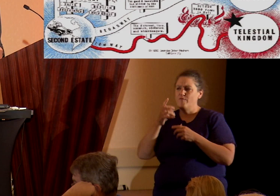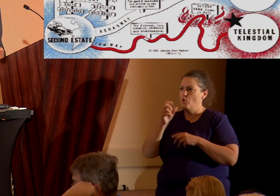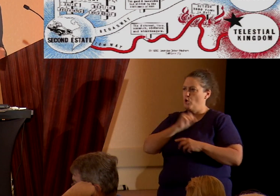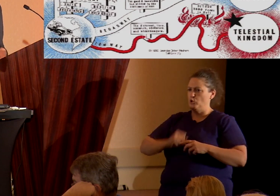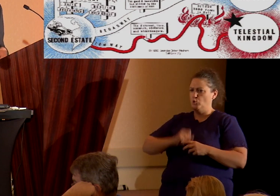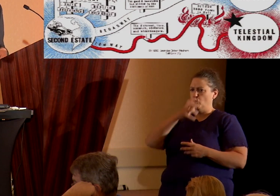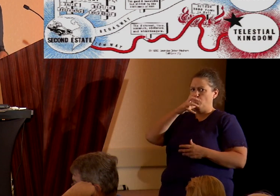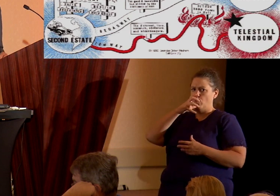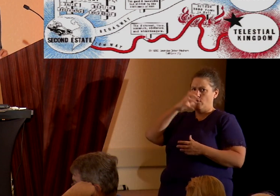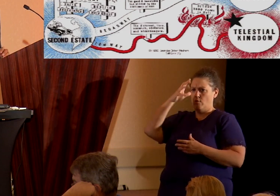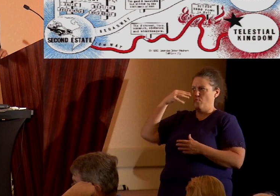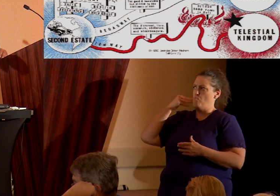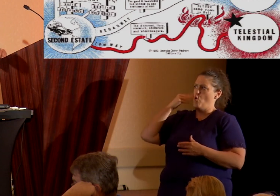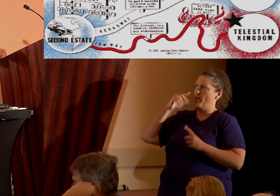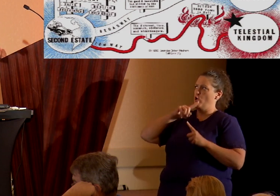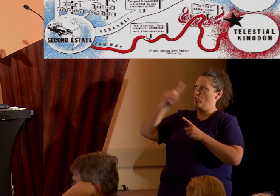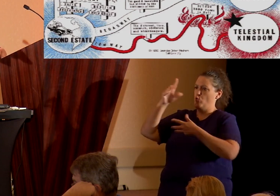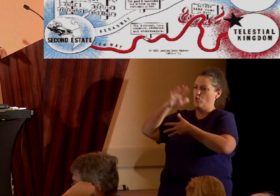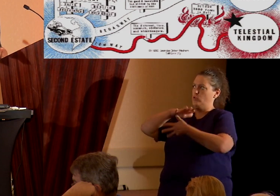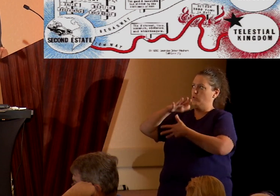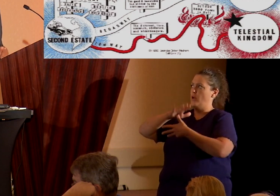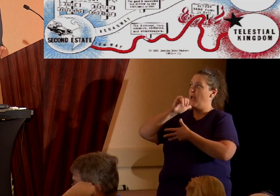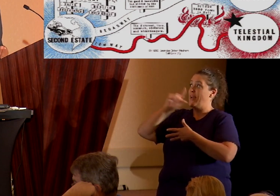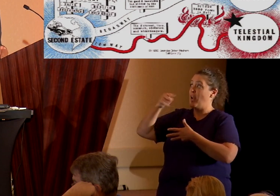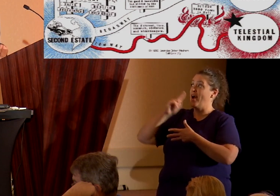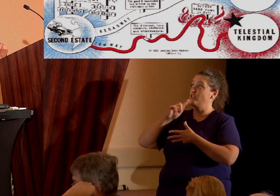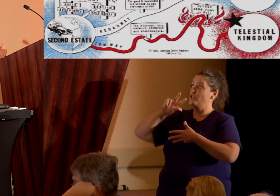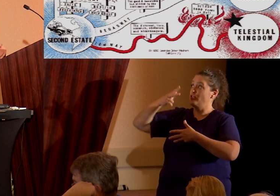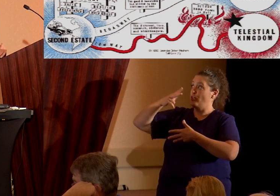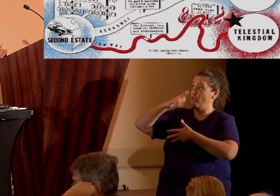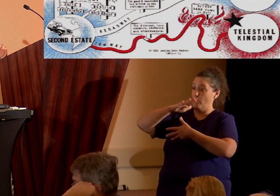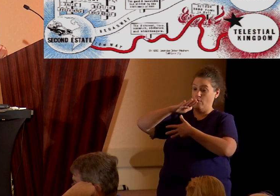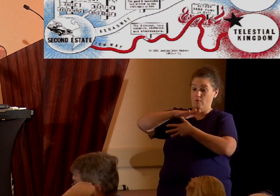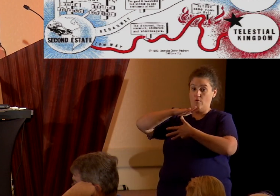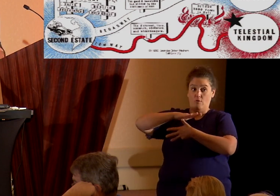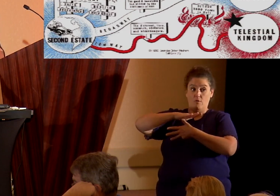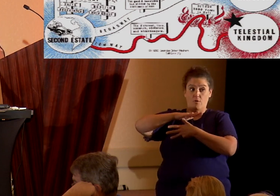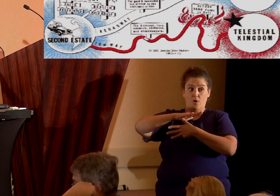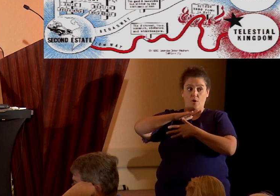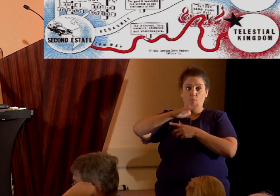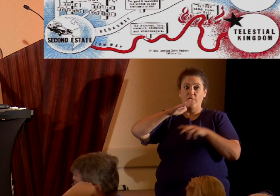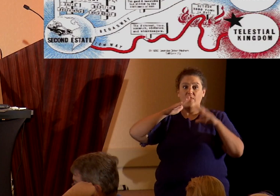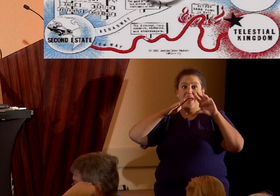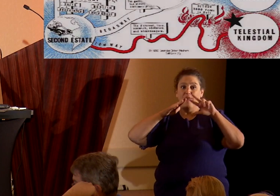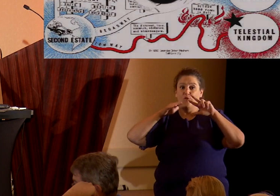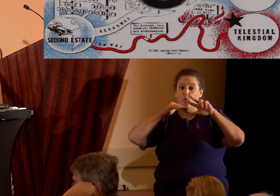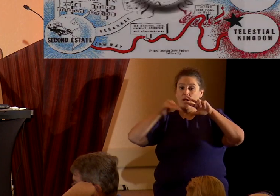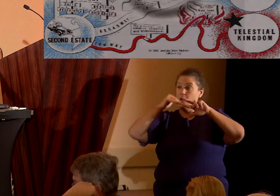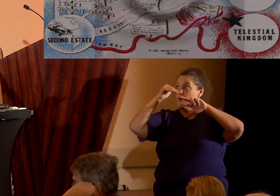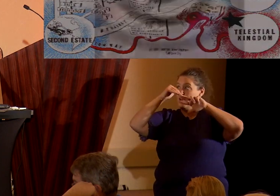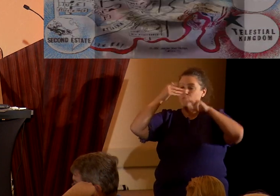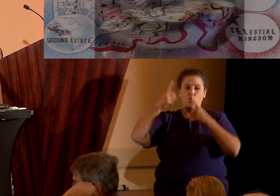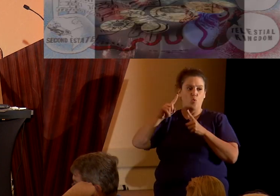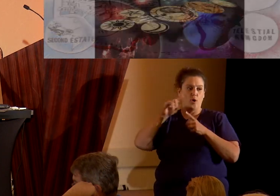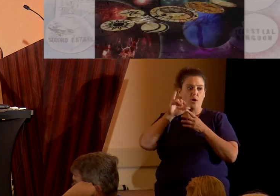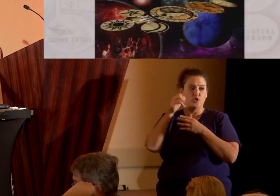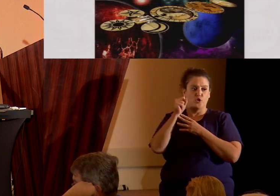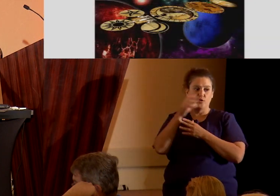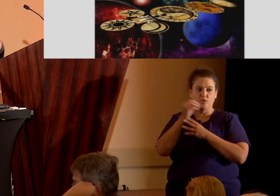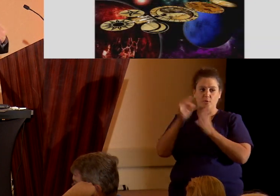celestial kingdom and go not just to the third level, but the second level, the first level, where Joseph Smith and Jesus are waiting for you with open arms there.